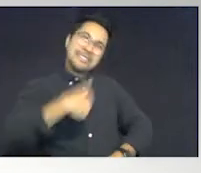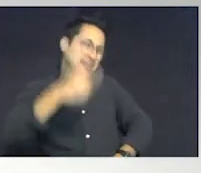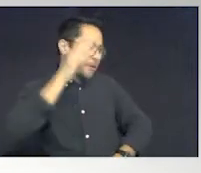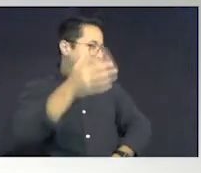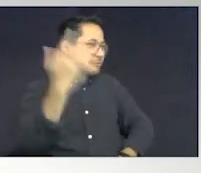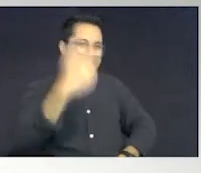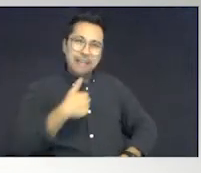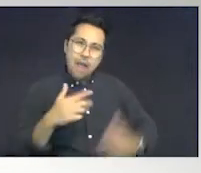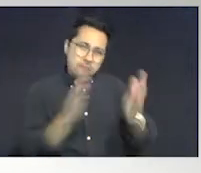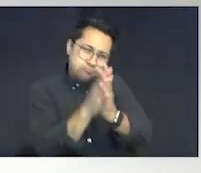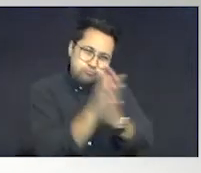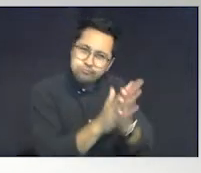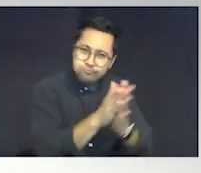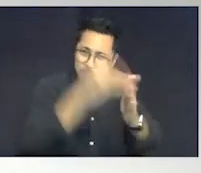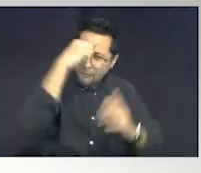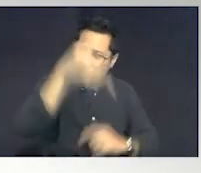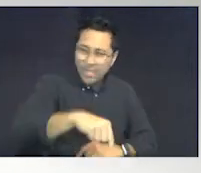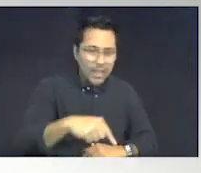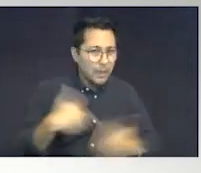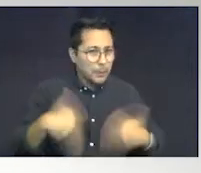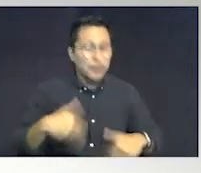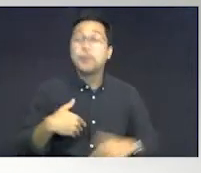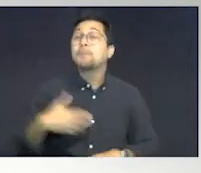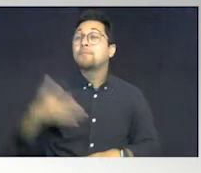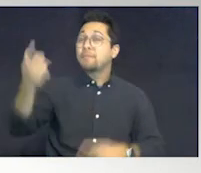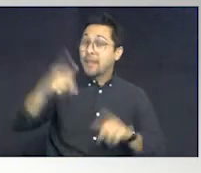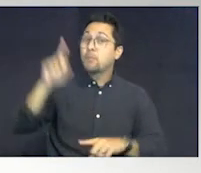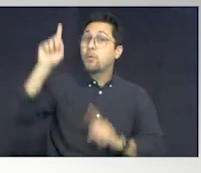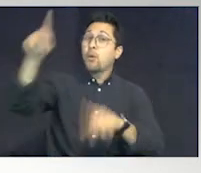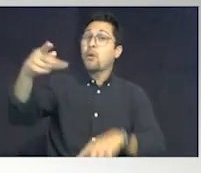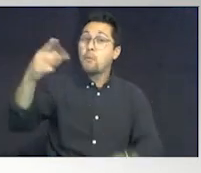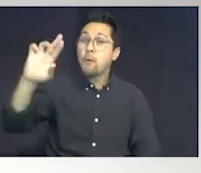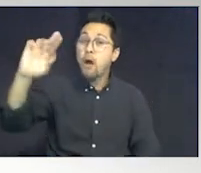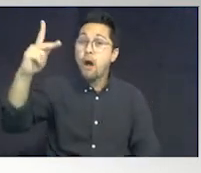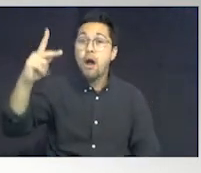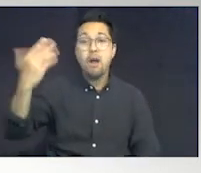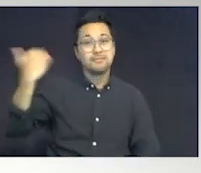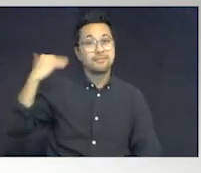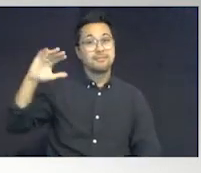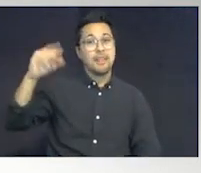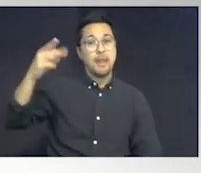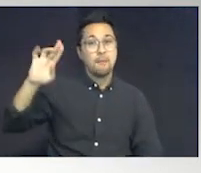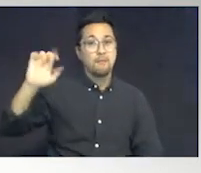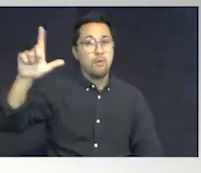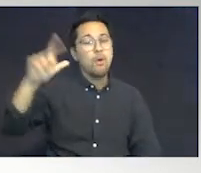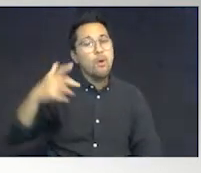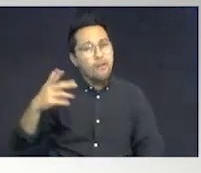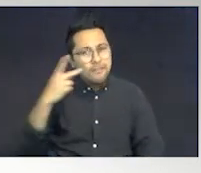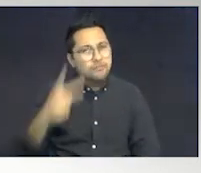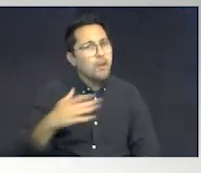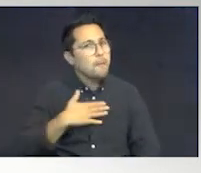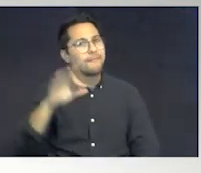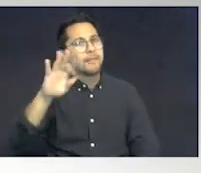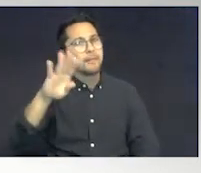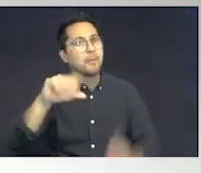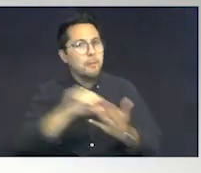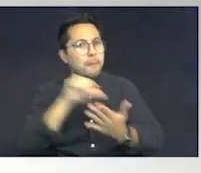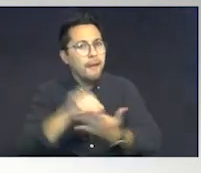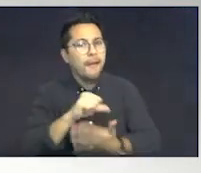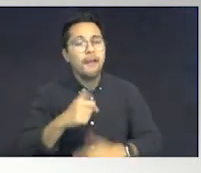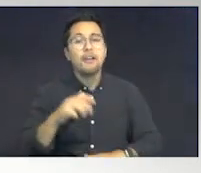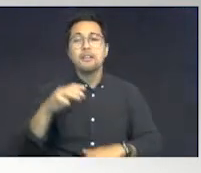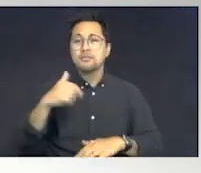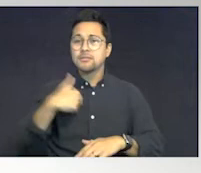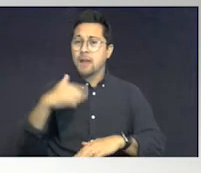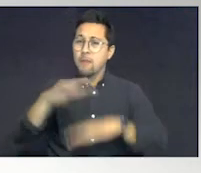so passionate about this. Let me tell you, when we were at the park in April, and anybody who's on my Facebook page knows, or on the